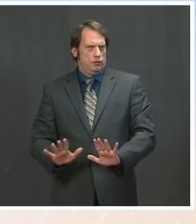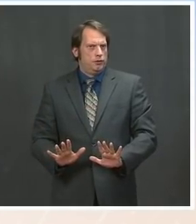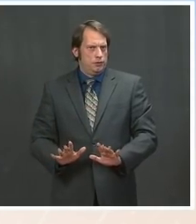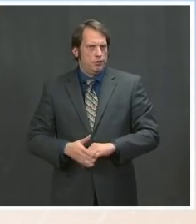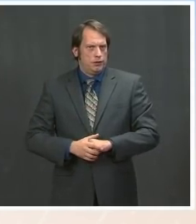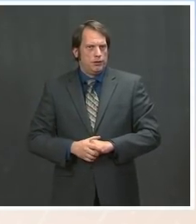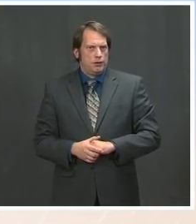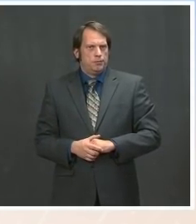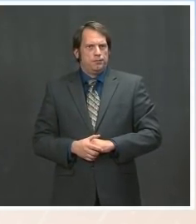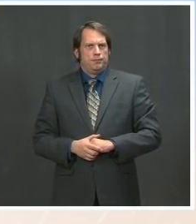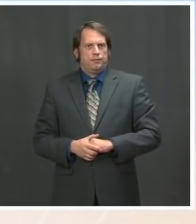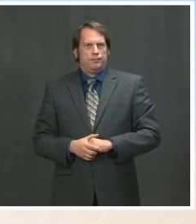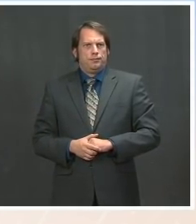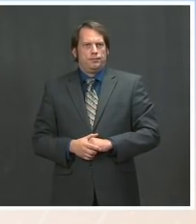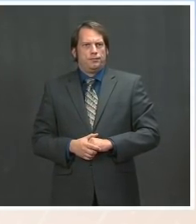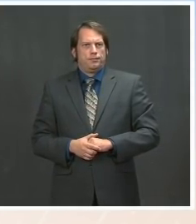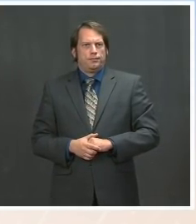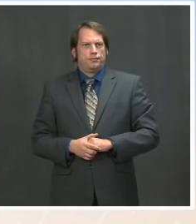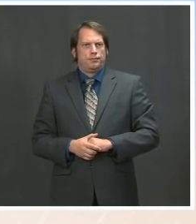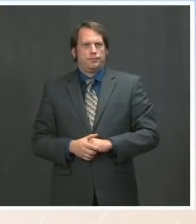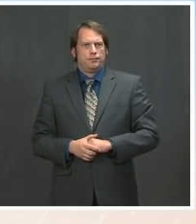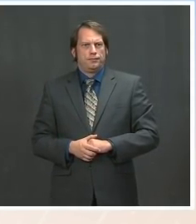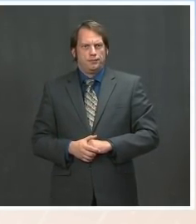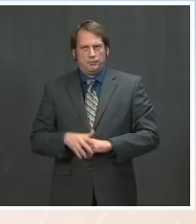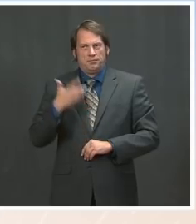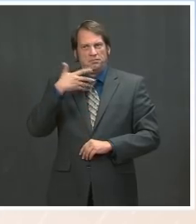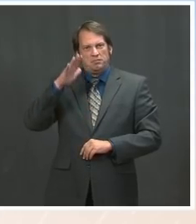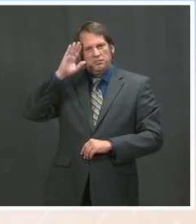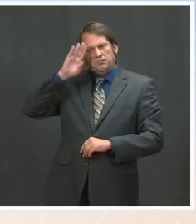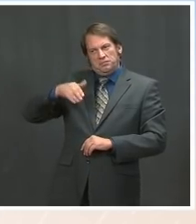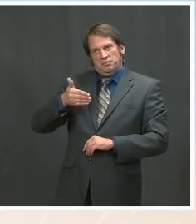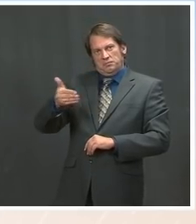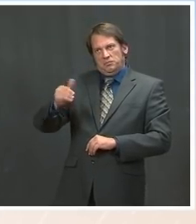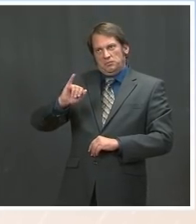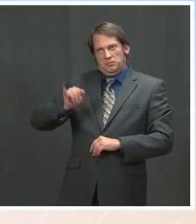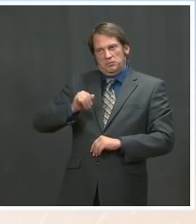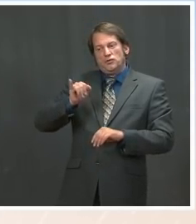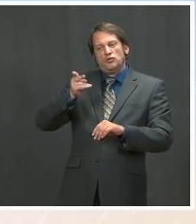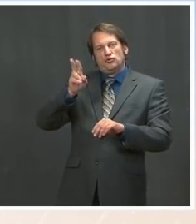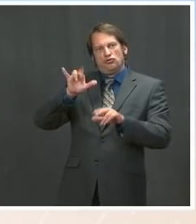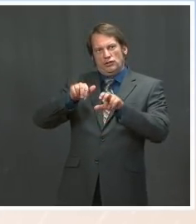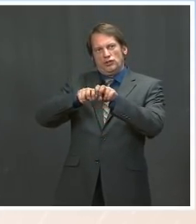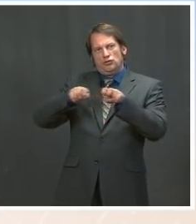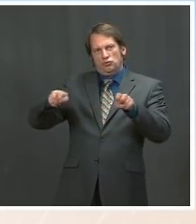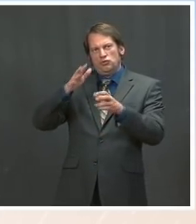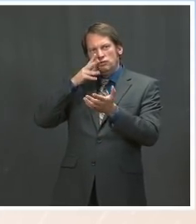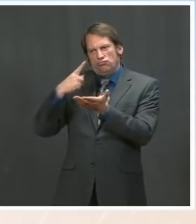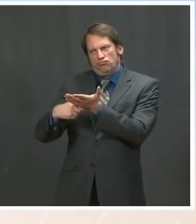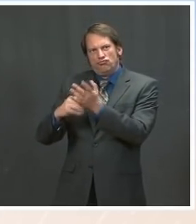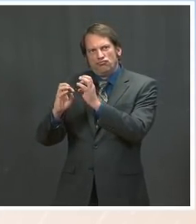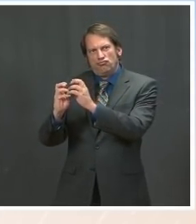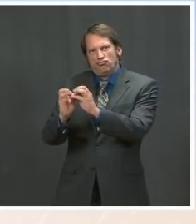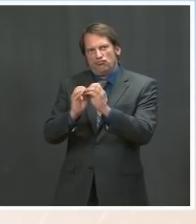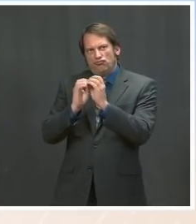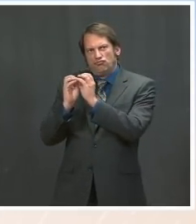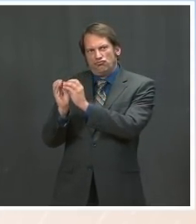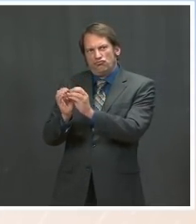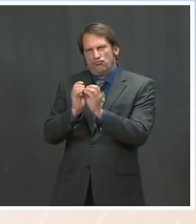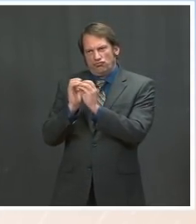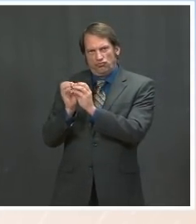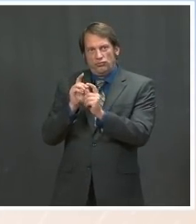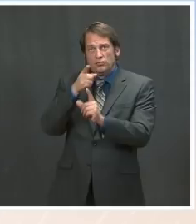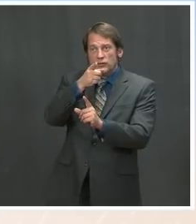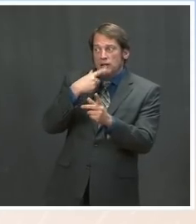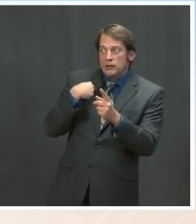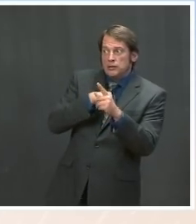deliberating, I should say, after the closing arguments today. They'll come back with a verdict. And we're not going to get ahead of those deliberations. I'm not suggesting you're asking that, but I just wanted